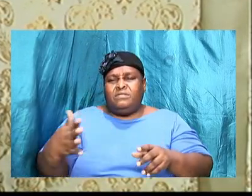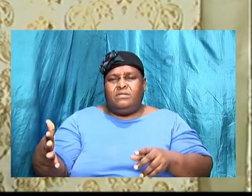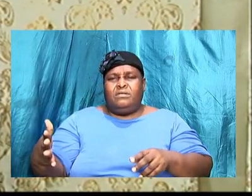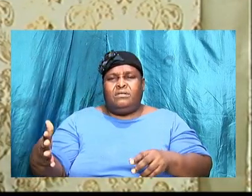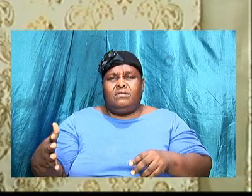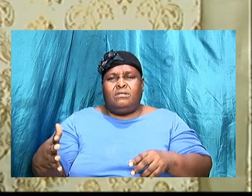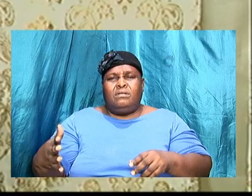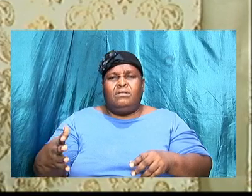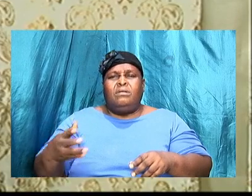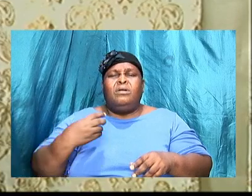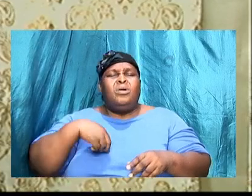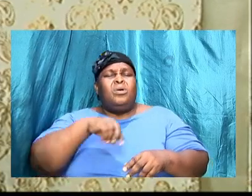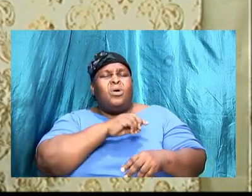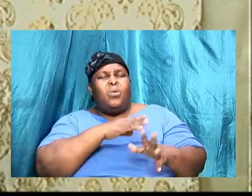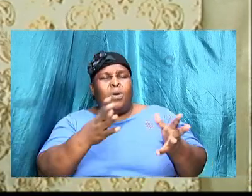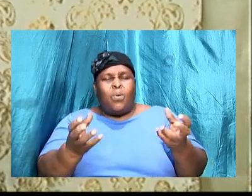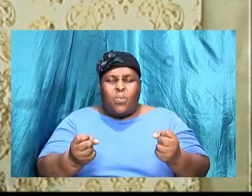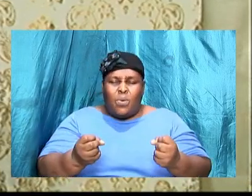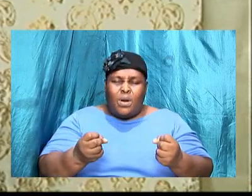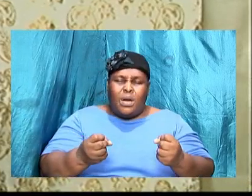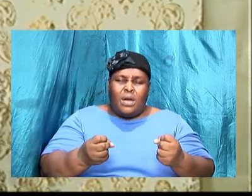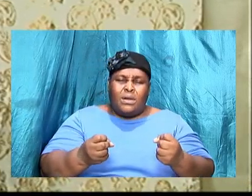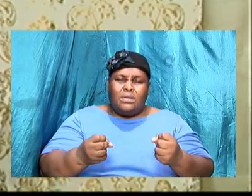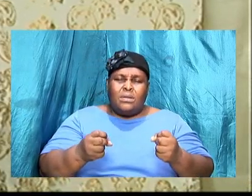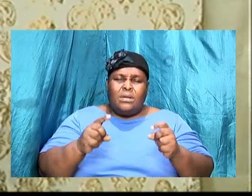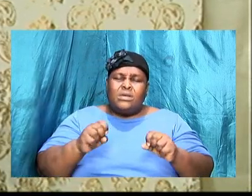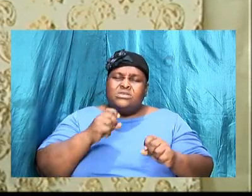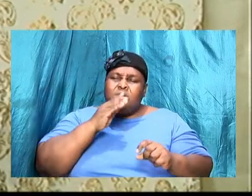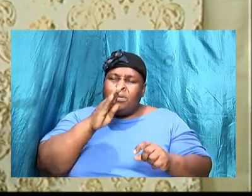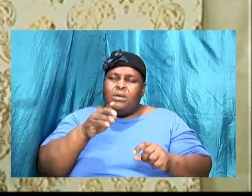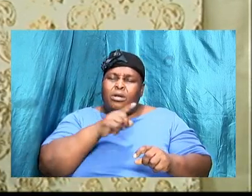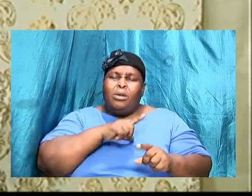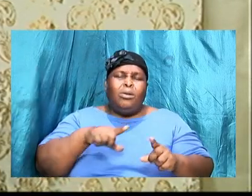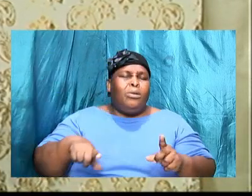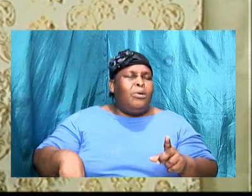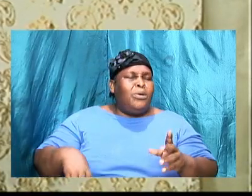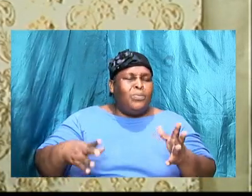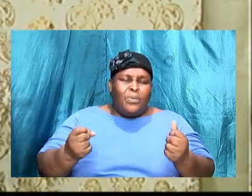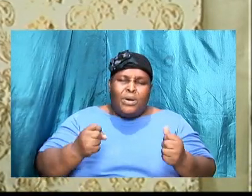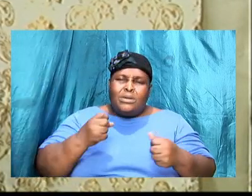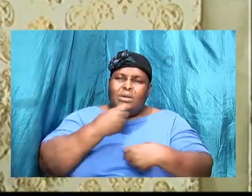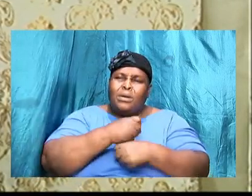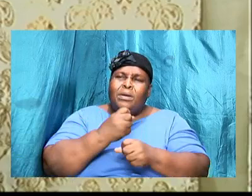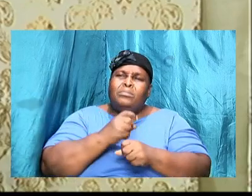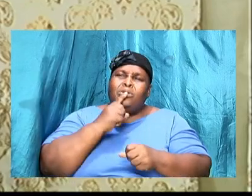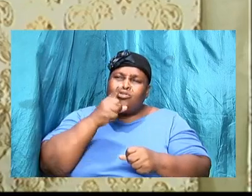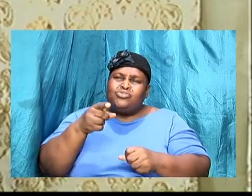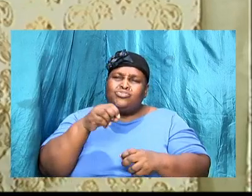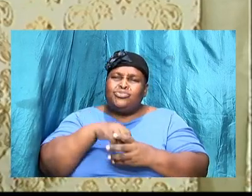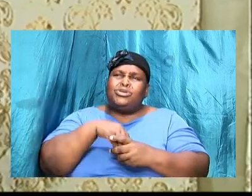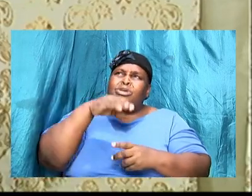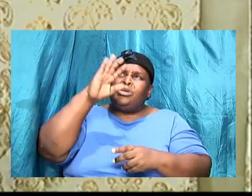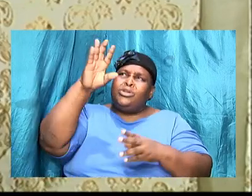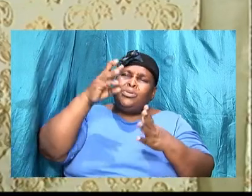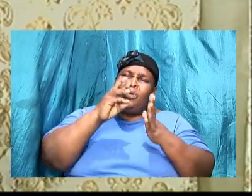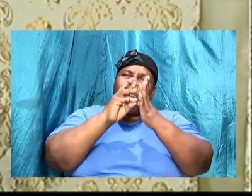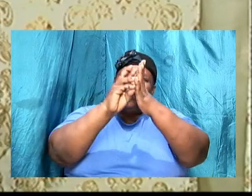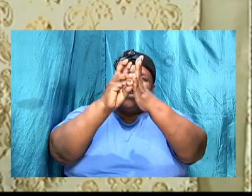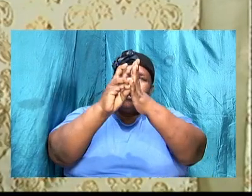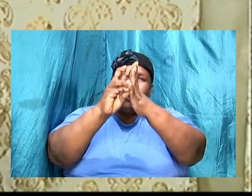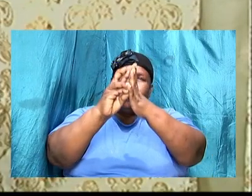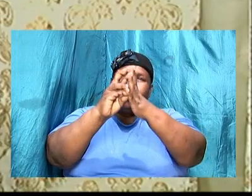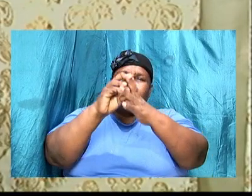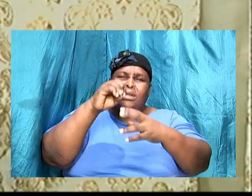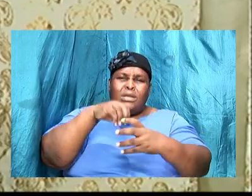our desire should be Lord I want to make sure that I'm in your will and in your